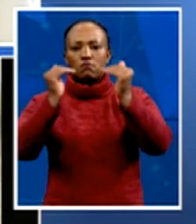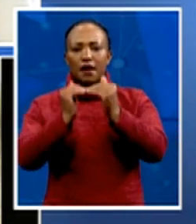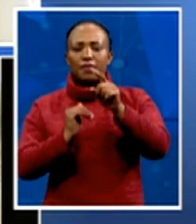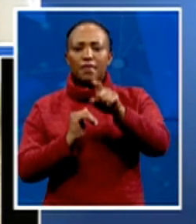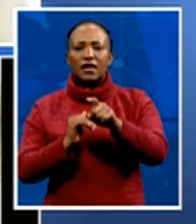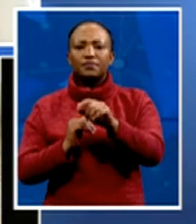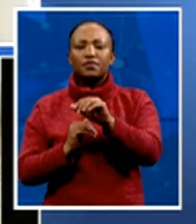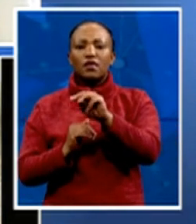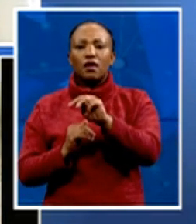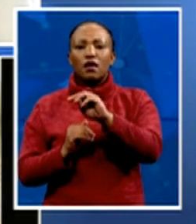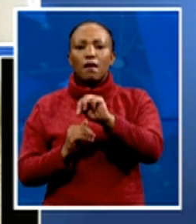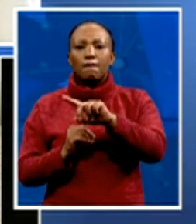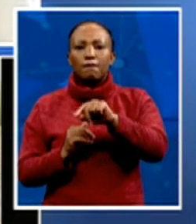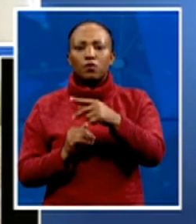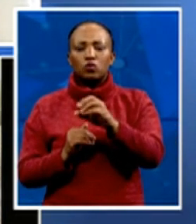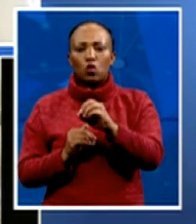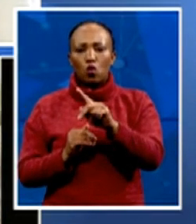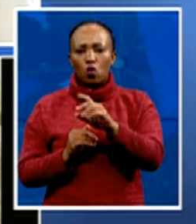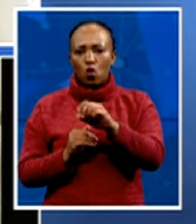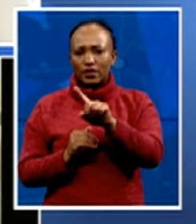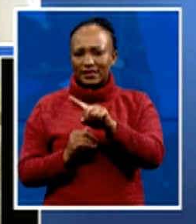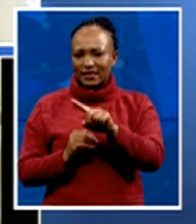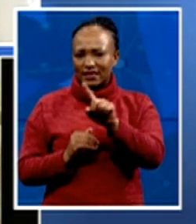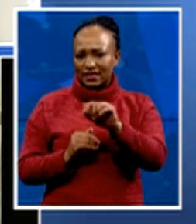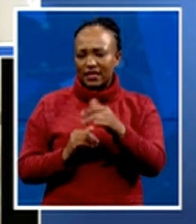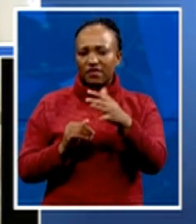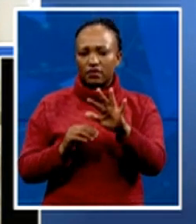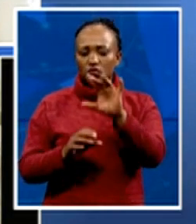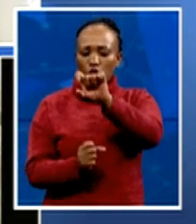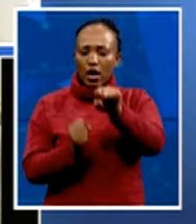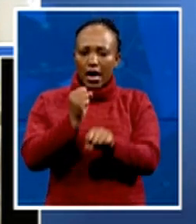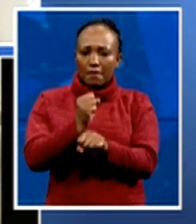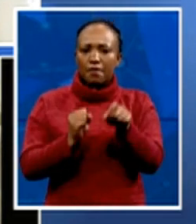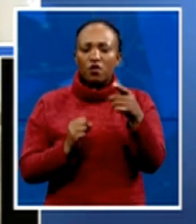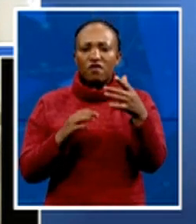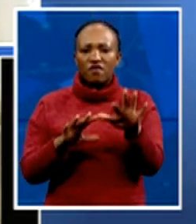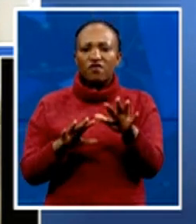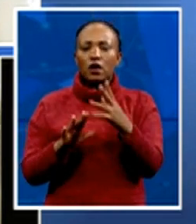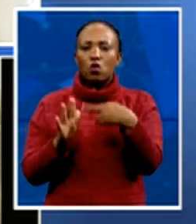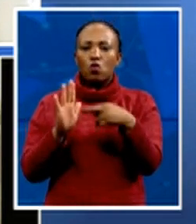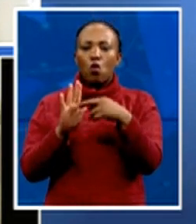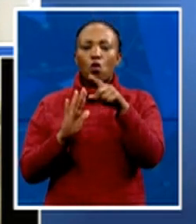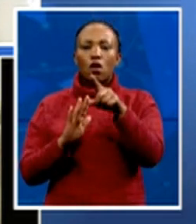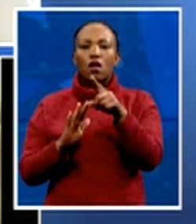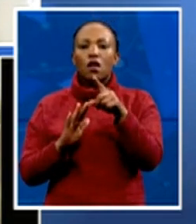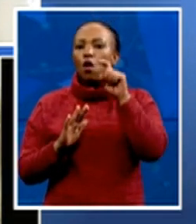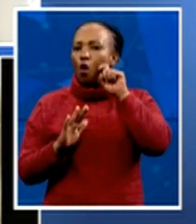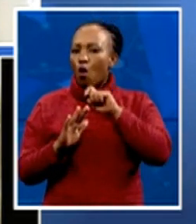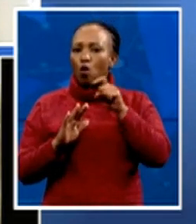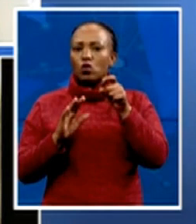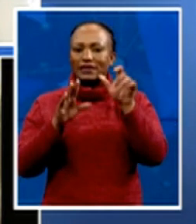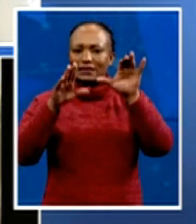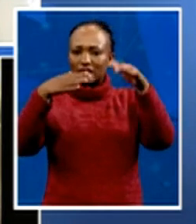Just touch on that point we were talking about, about the role of elders in your respective political parties